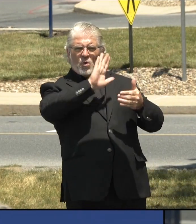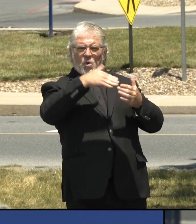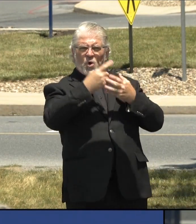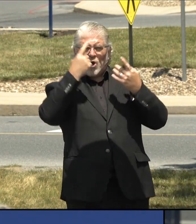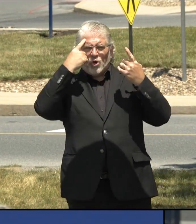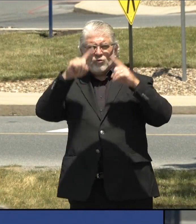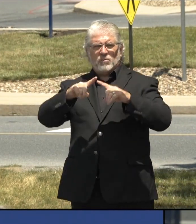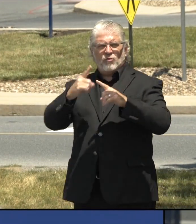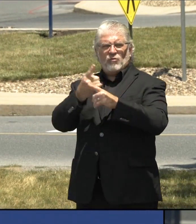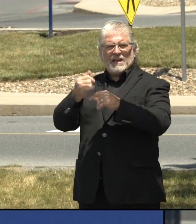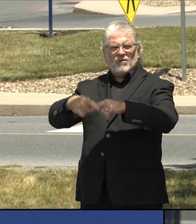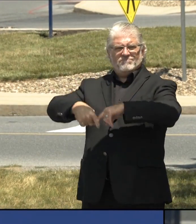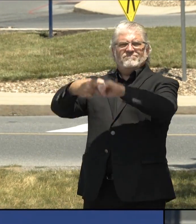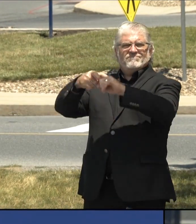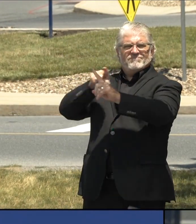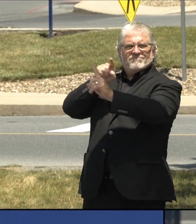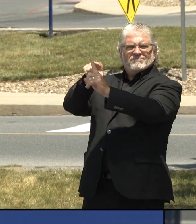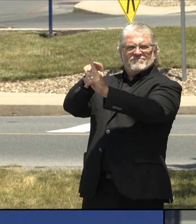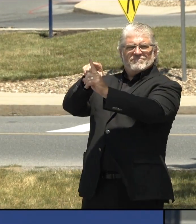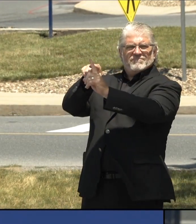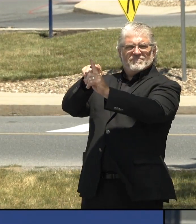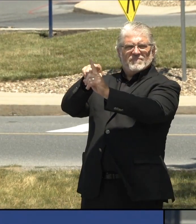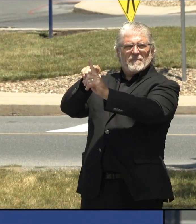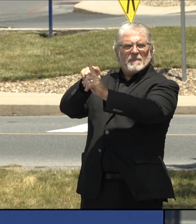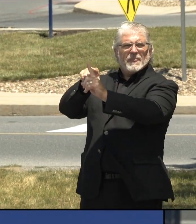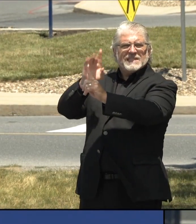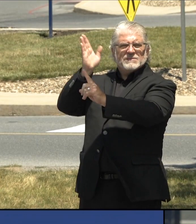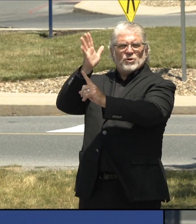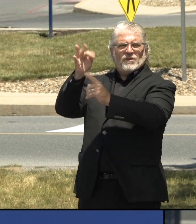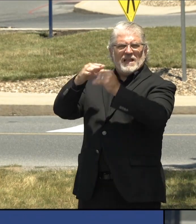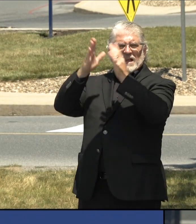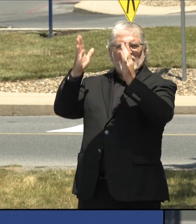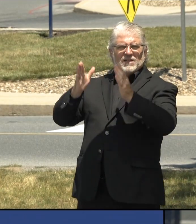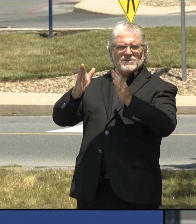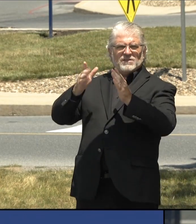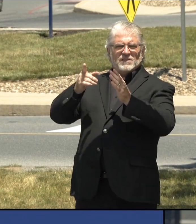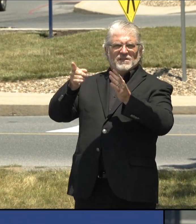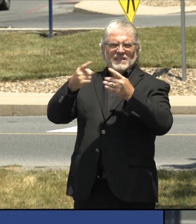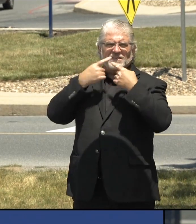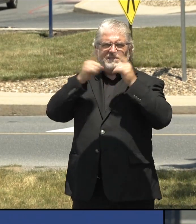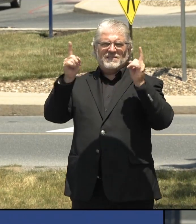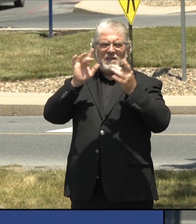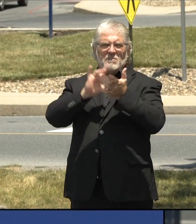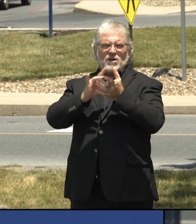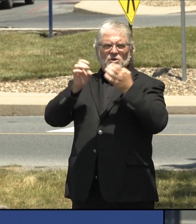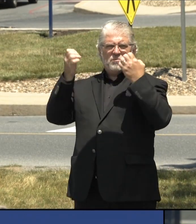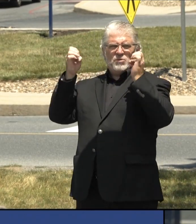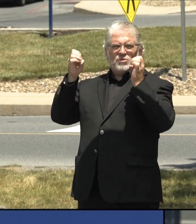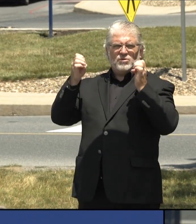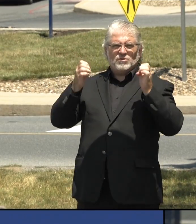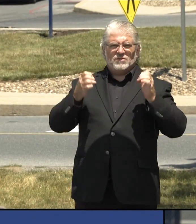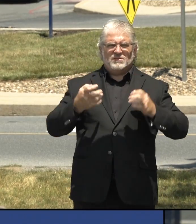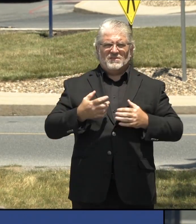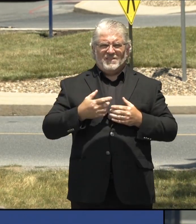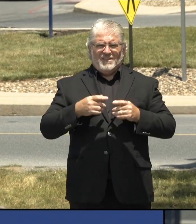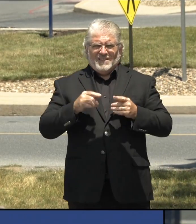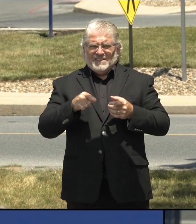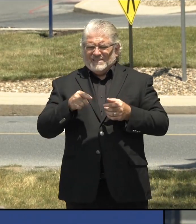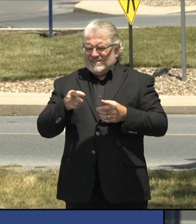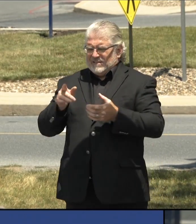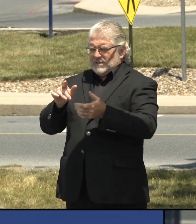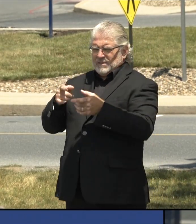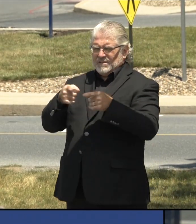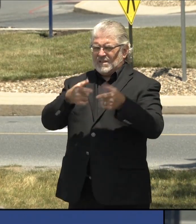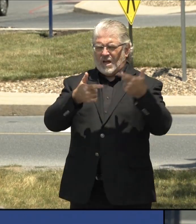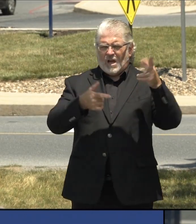the House, uh, declaring a medical emergency. I mean, I don't want to do anything with guns. This is about a medical emergency. And what we need in